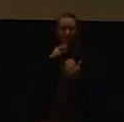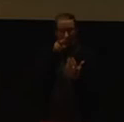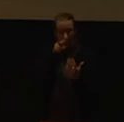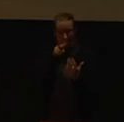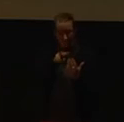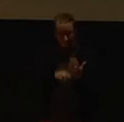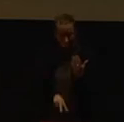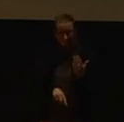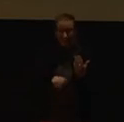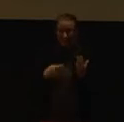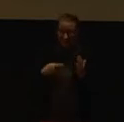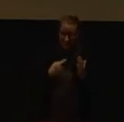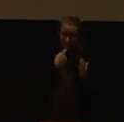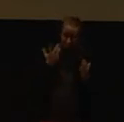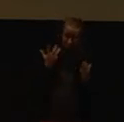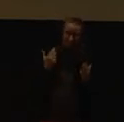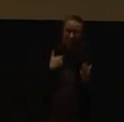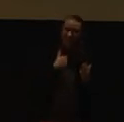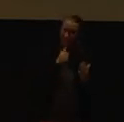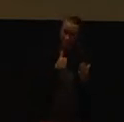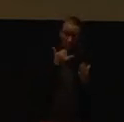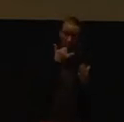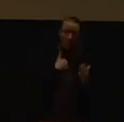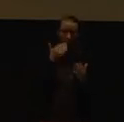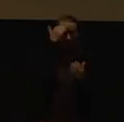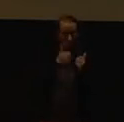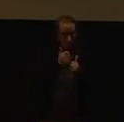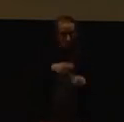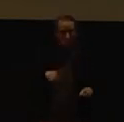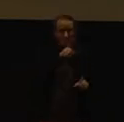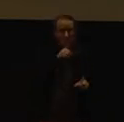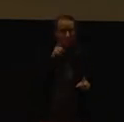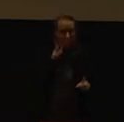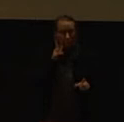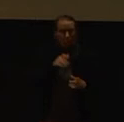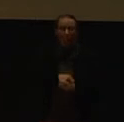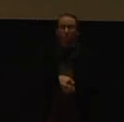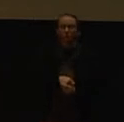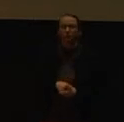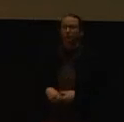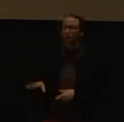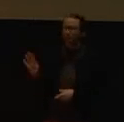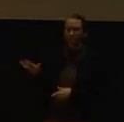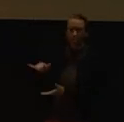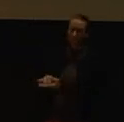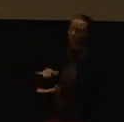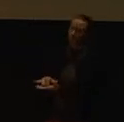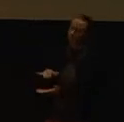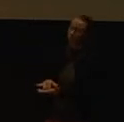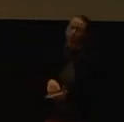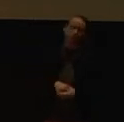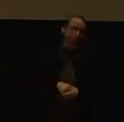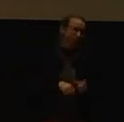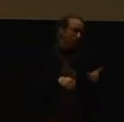because she isn't wrong. I know most of them are single mothers. There was no way that this was going to be possible. Giving